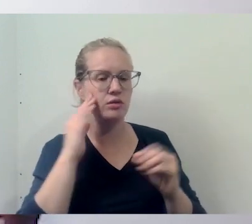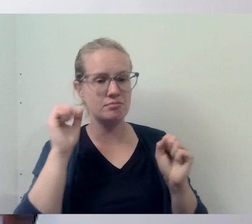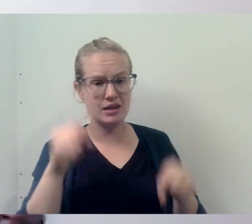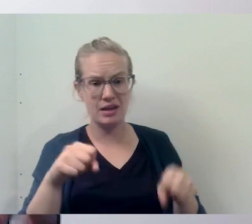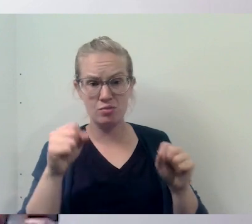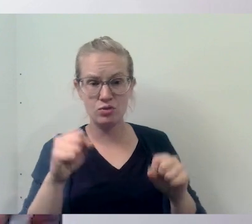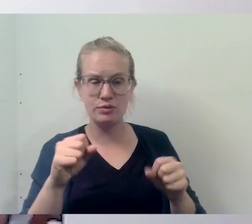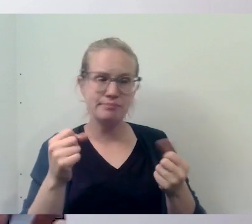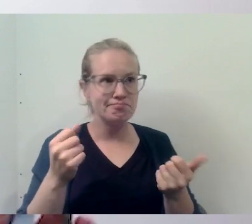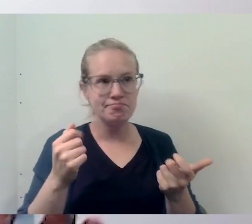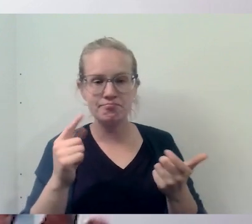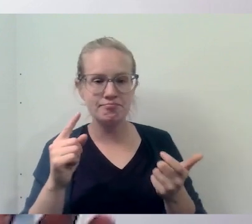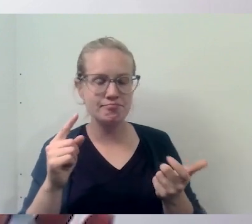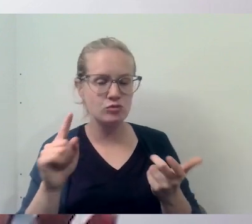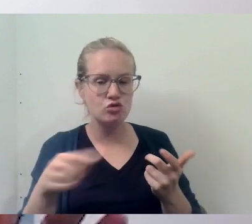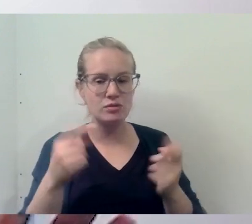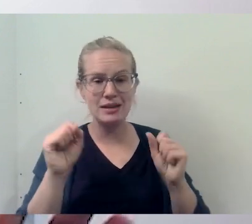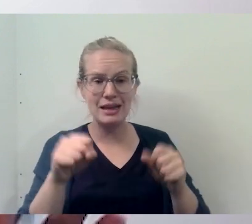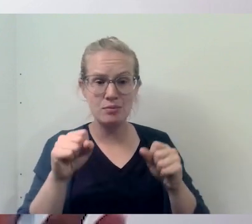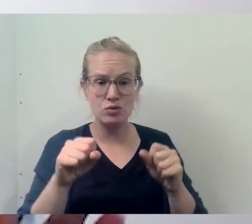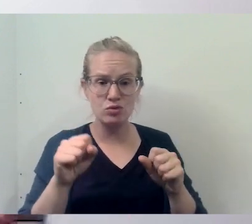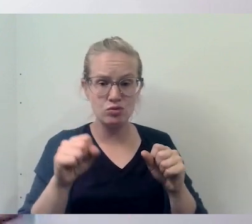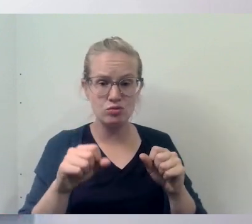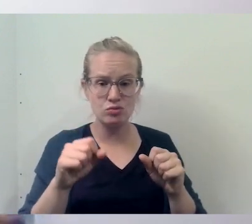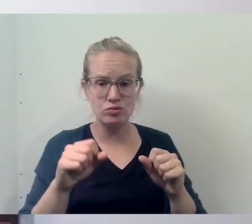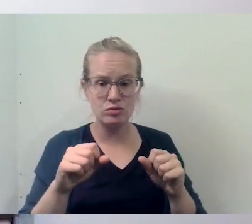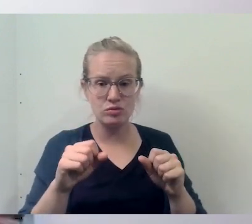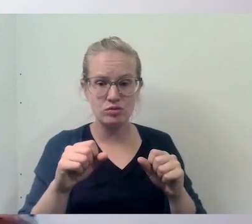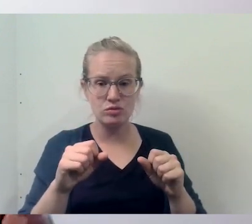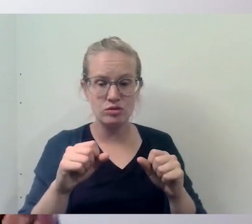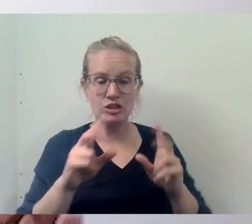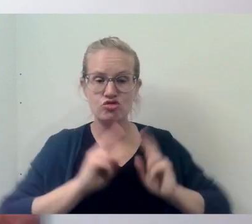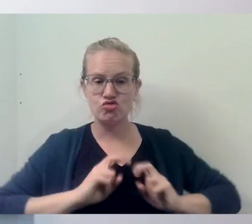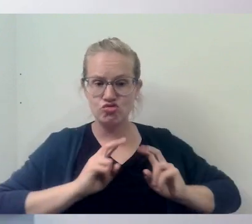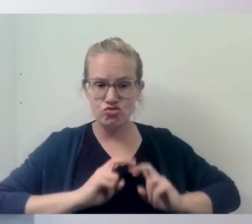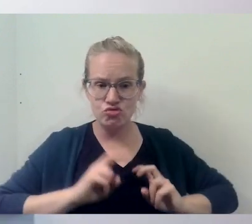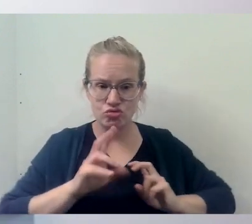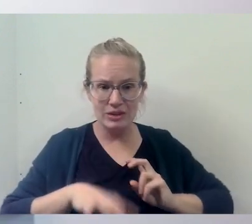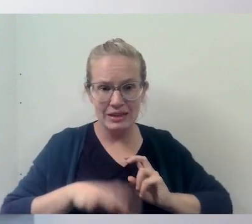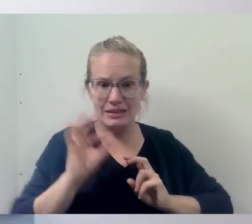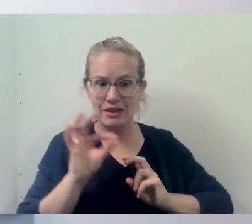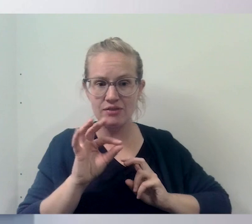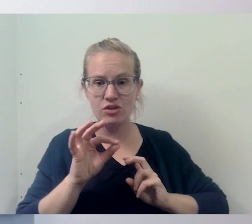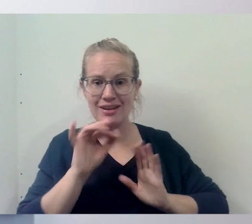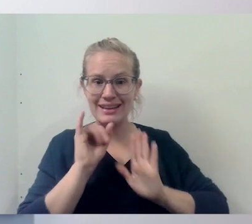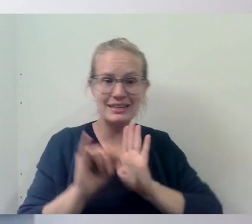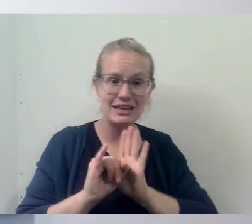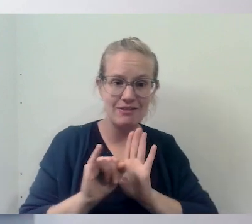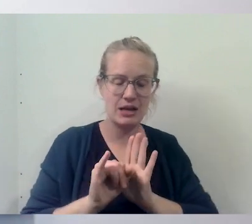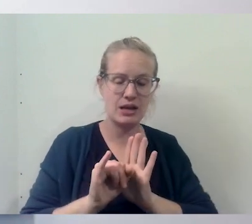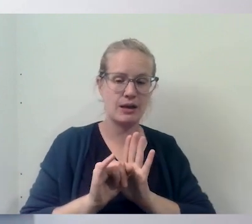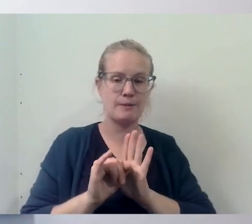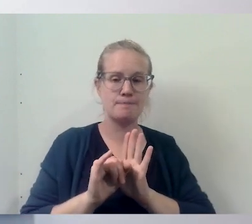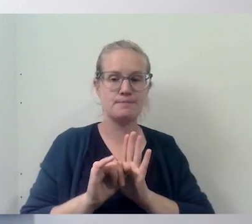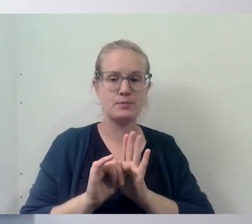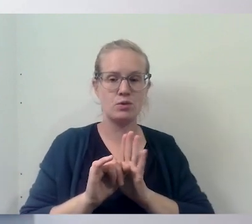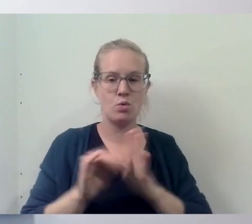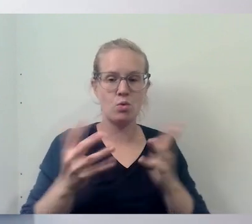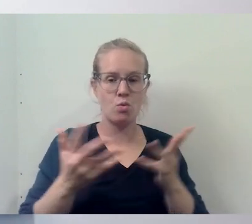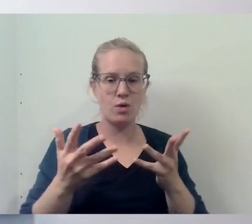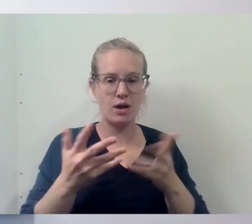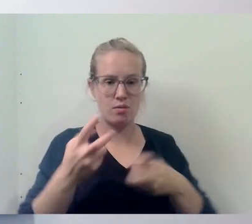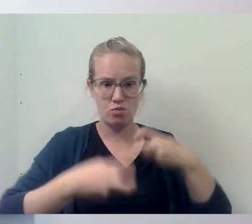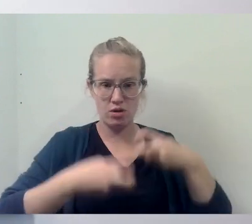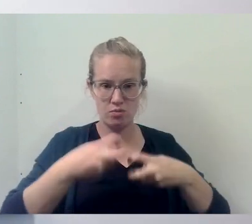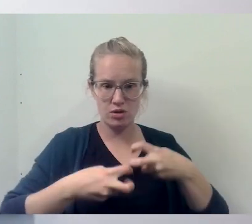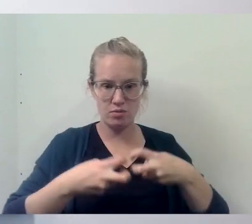to, even if it's just being able to discover or, uh, discern and identify, you know, what's a